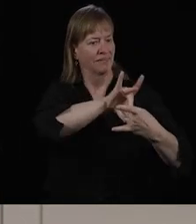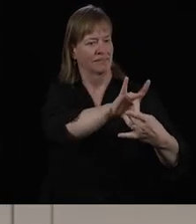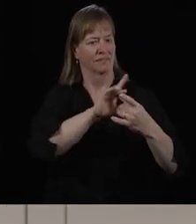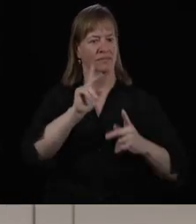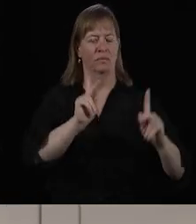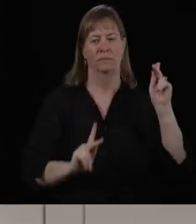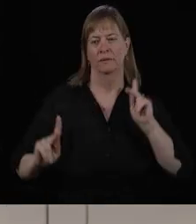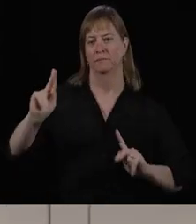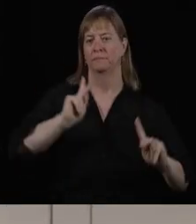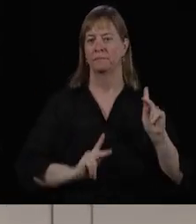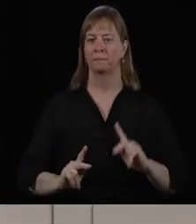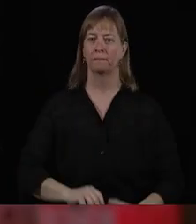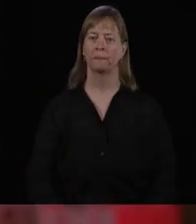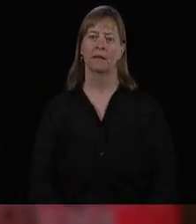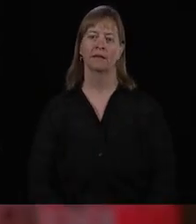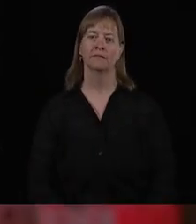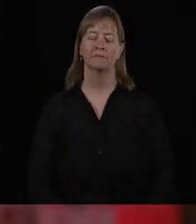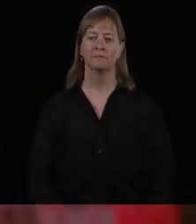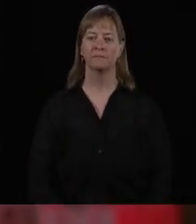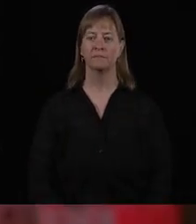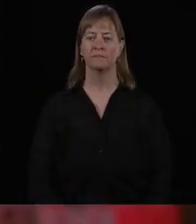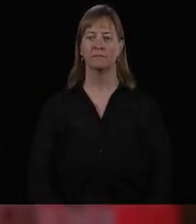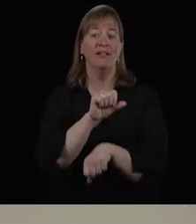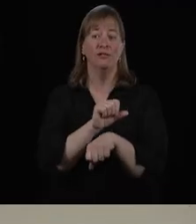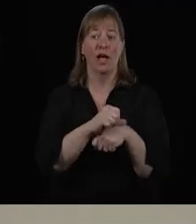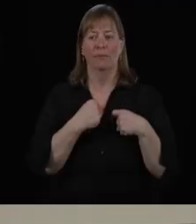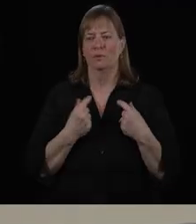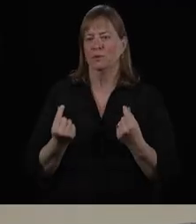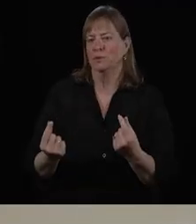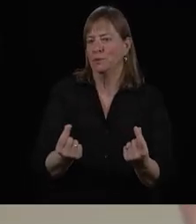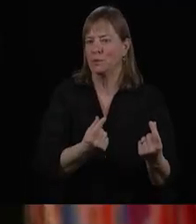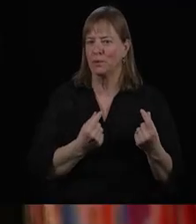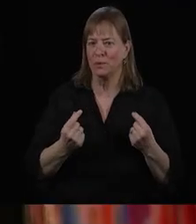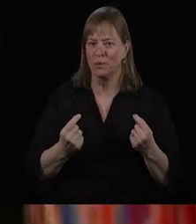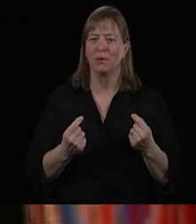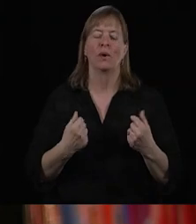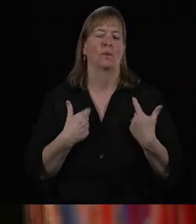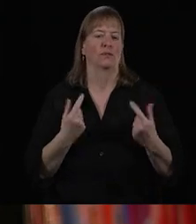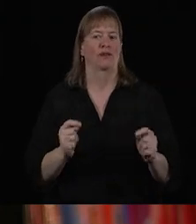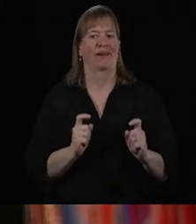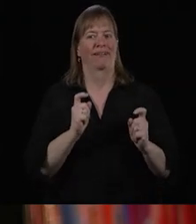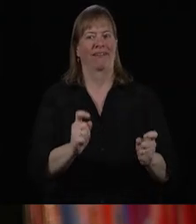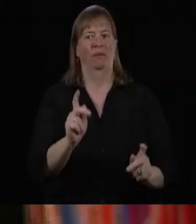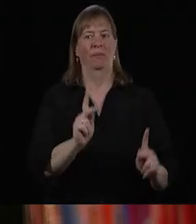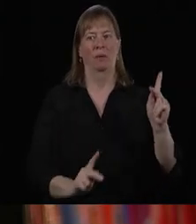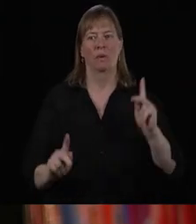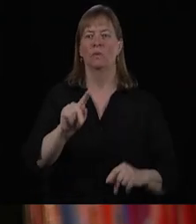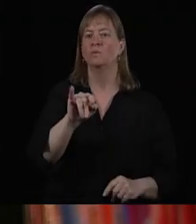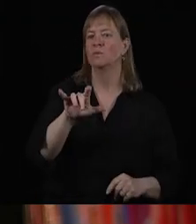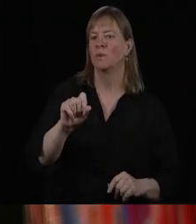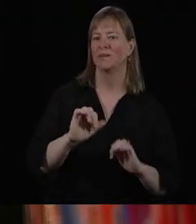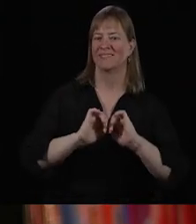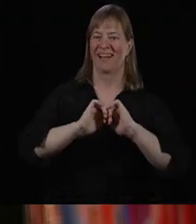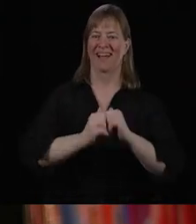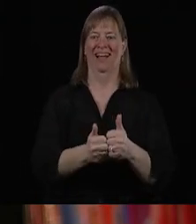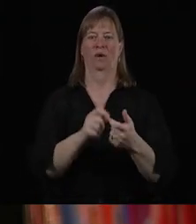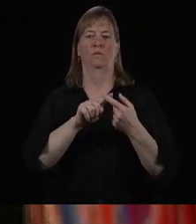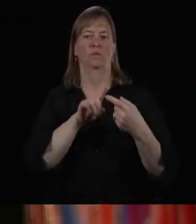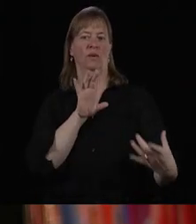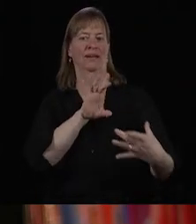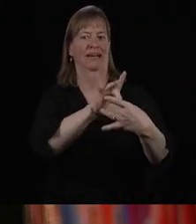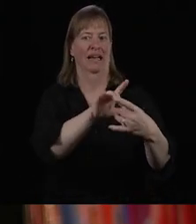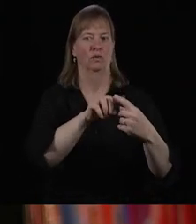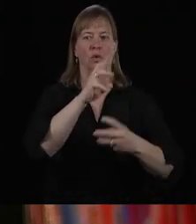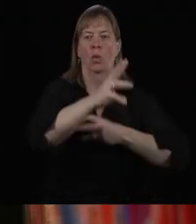the most important things we do is to connect to people the job we do is we try to give people tools so that they can connect to the world at